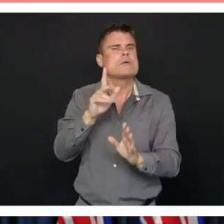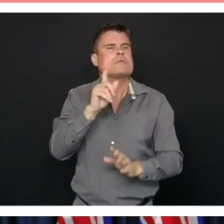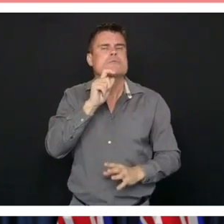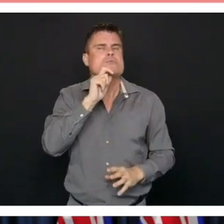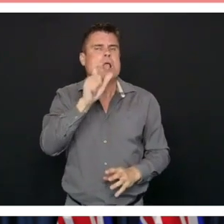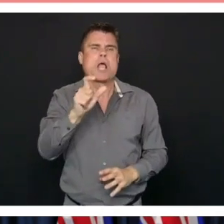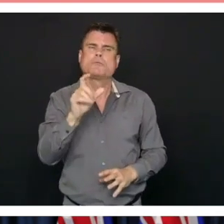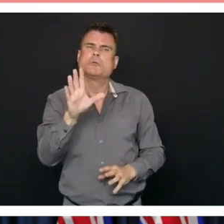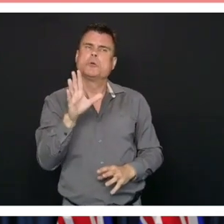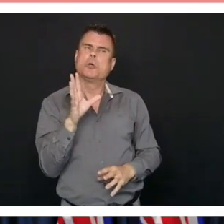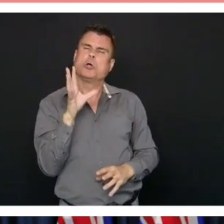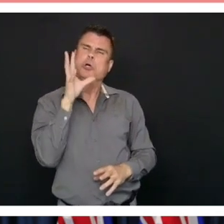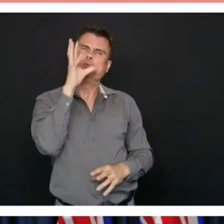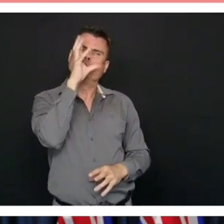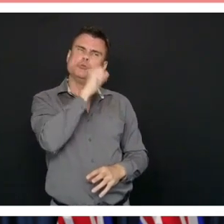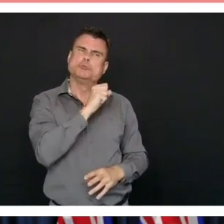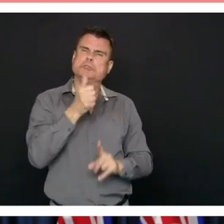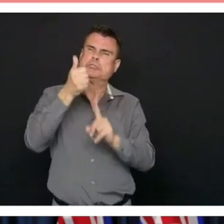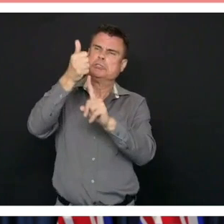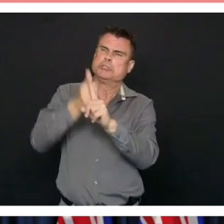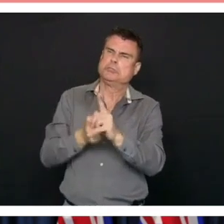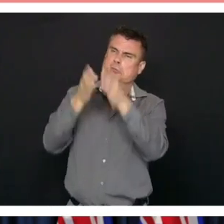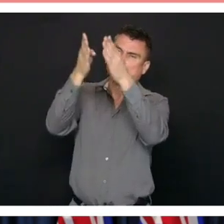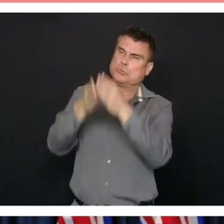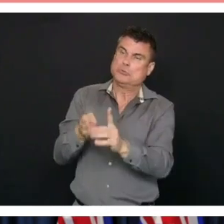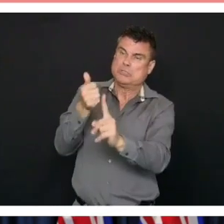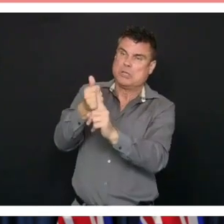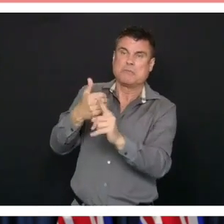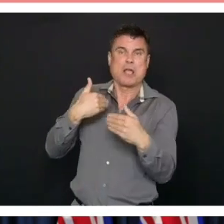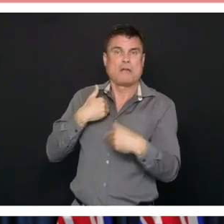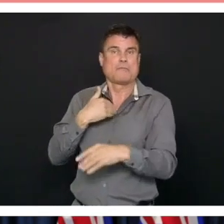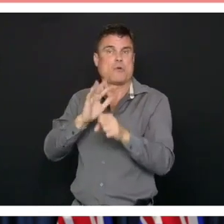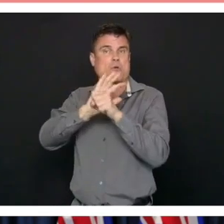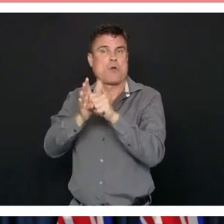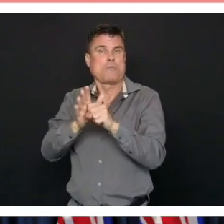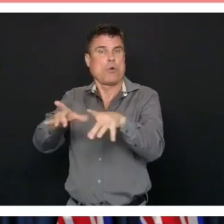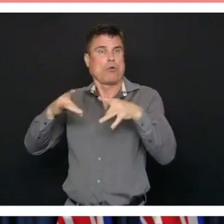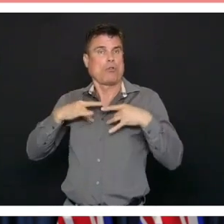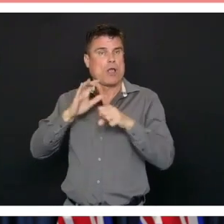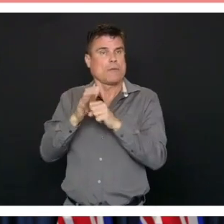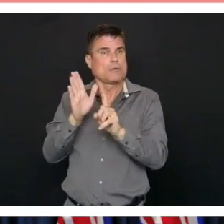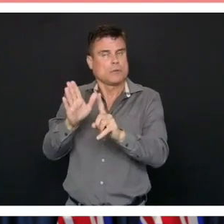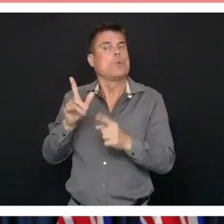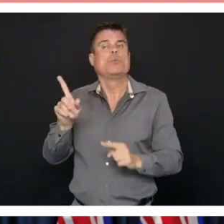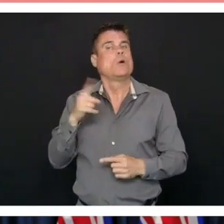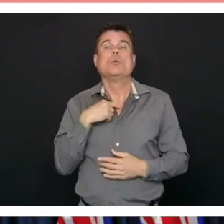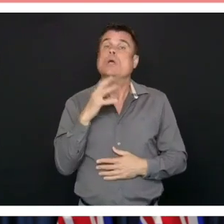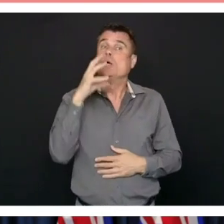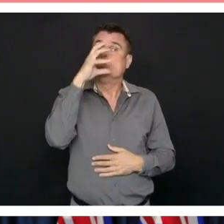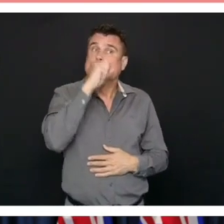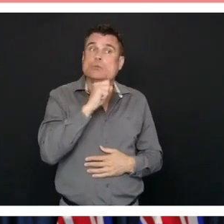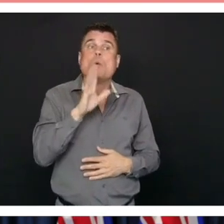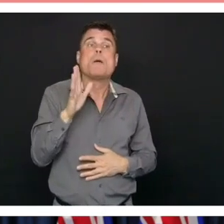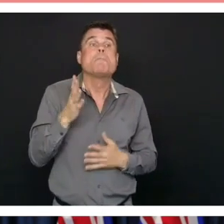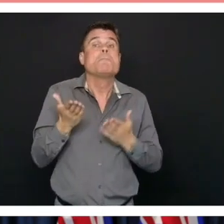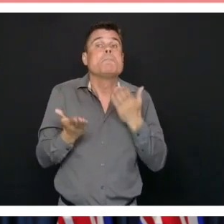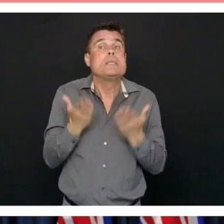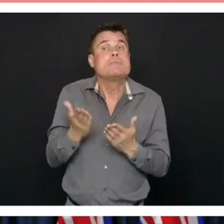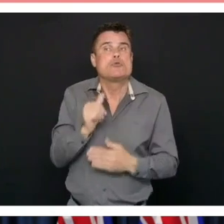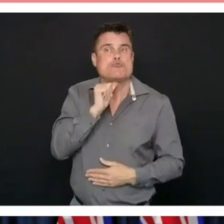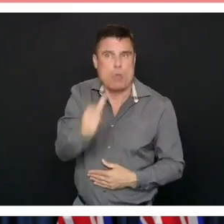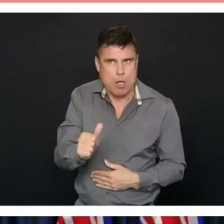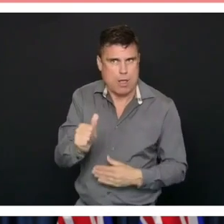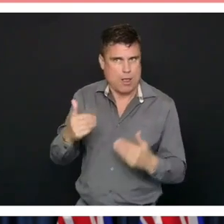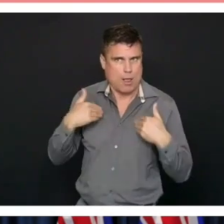patients do not have COVID-19. And that allows us to change the protocols and to make them no less